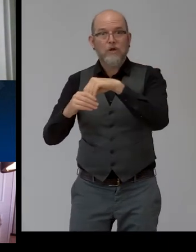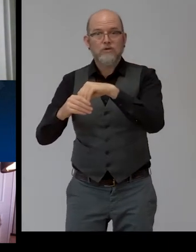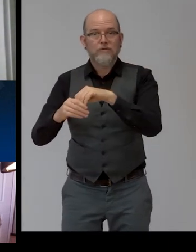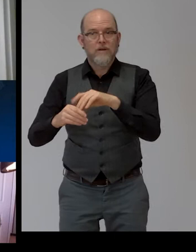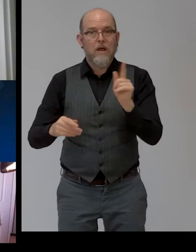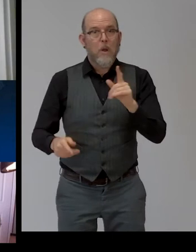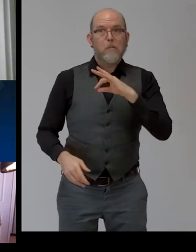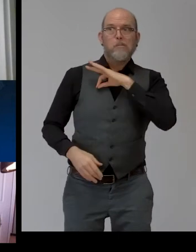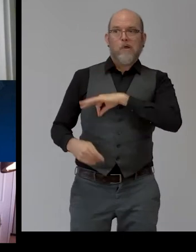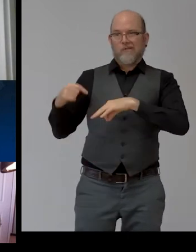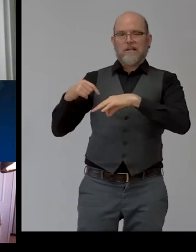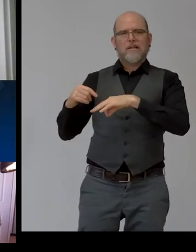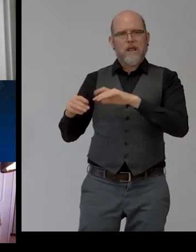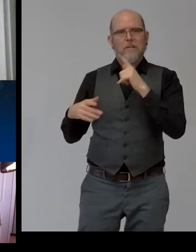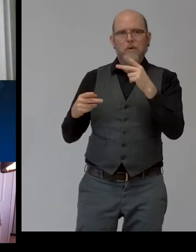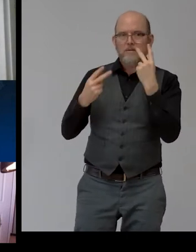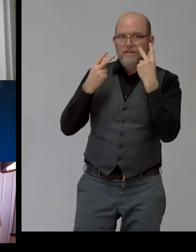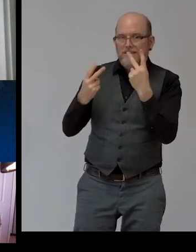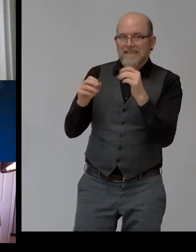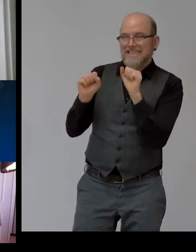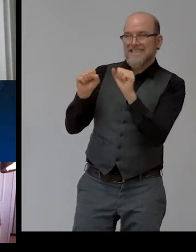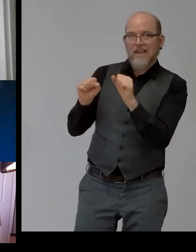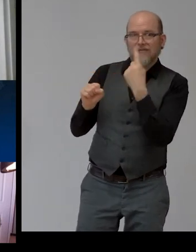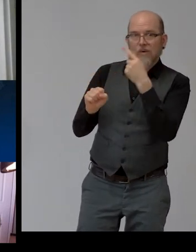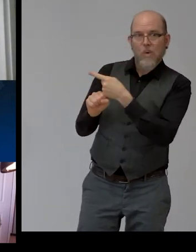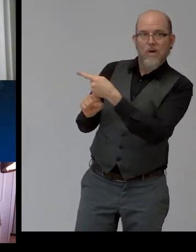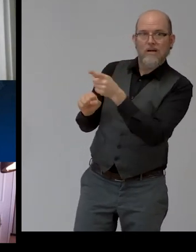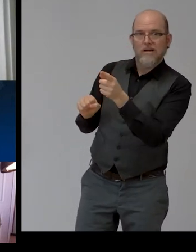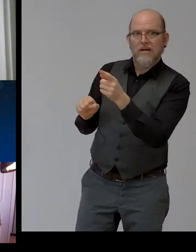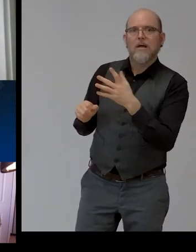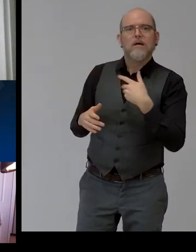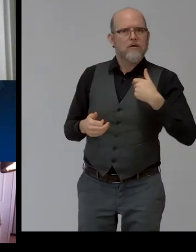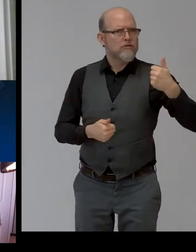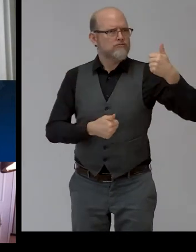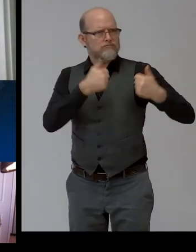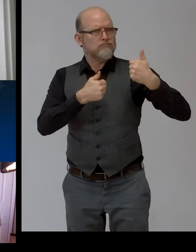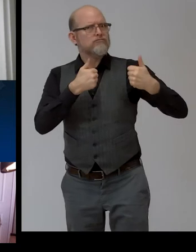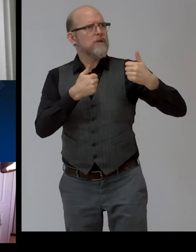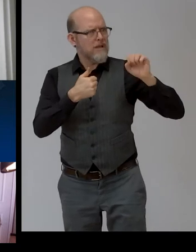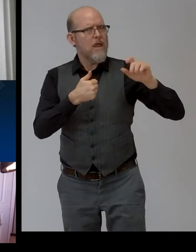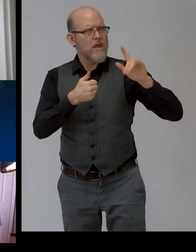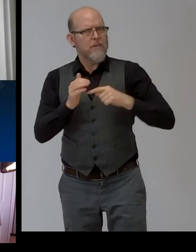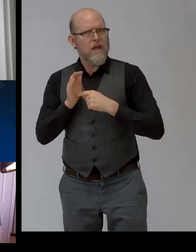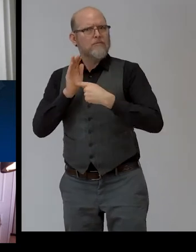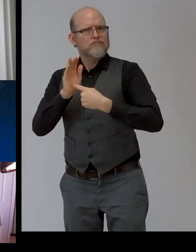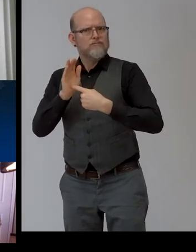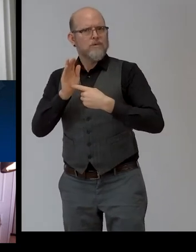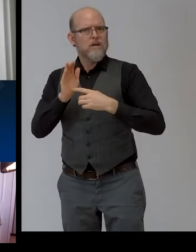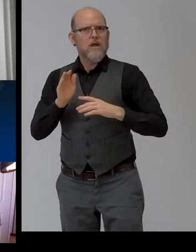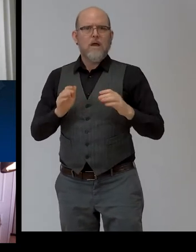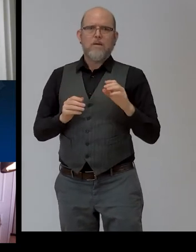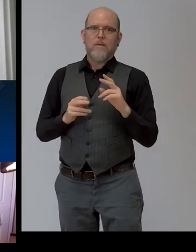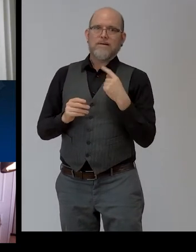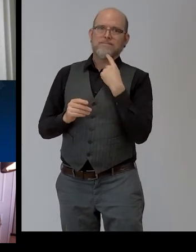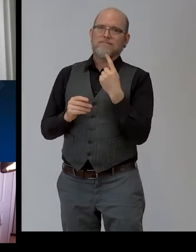successfully challenging our four profit competitors. We are pan-European, we create added value socially and economically.